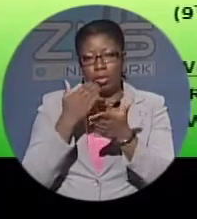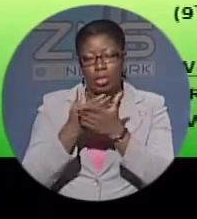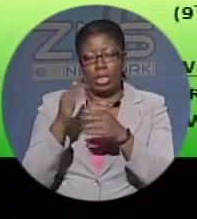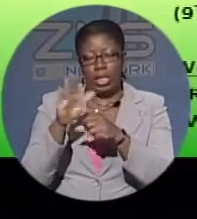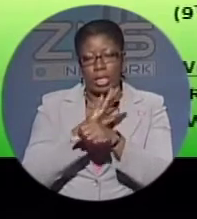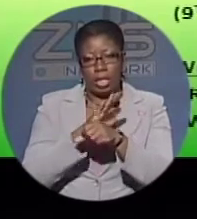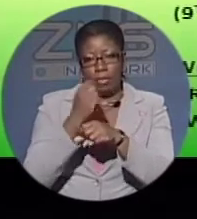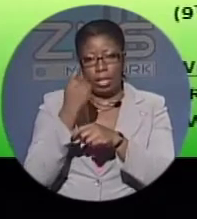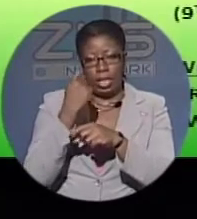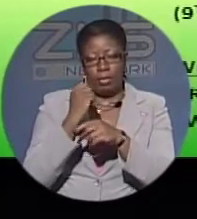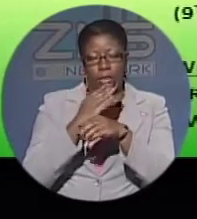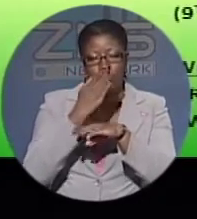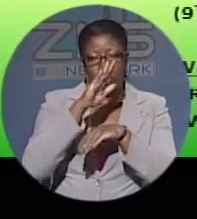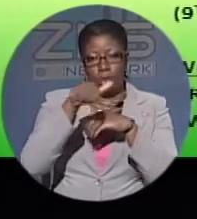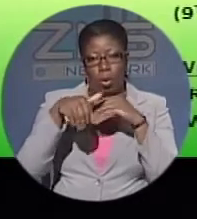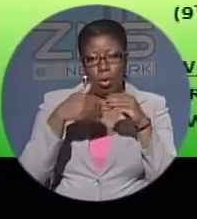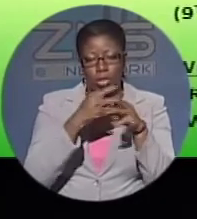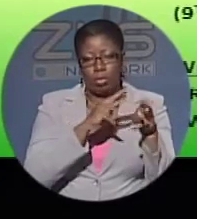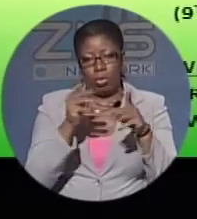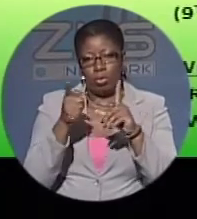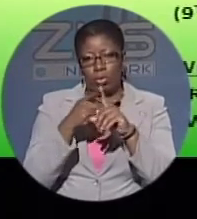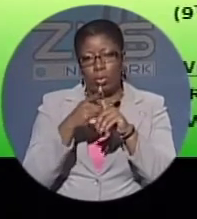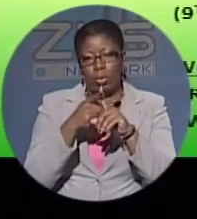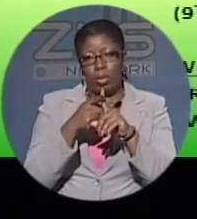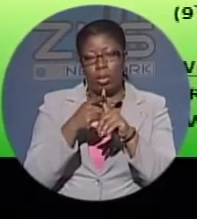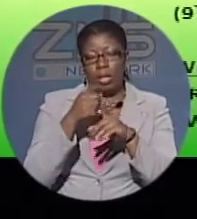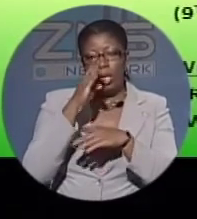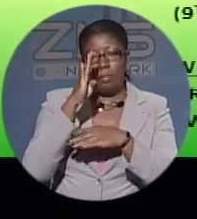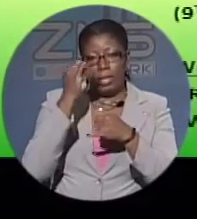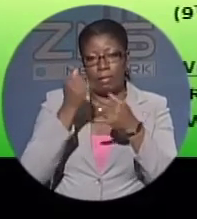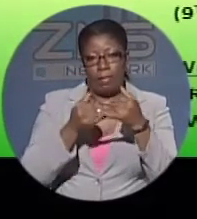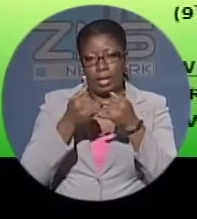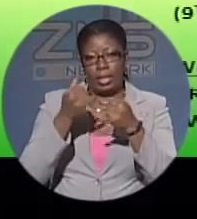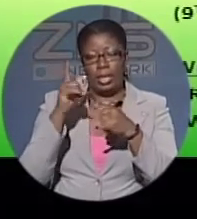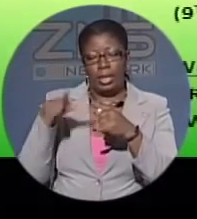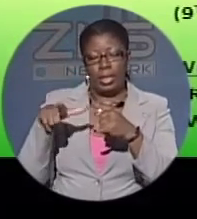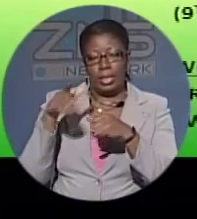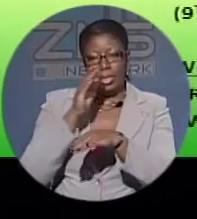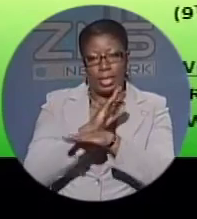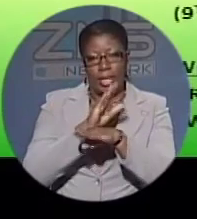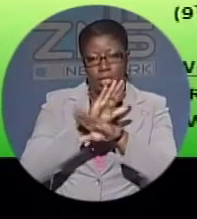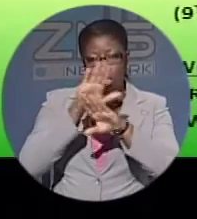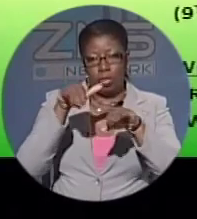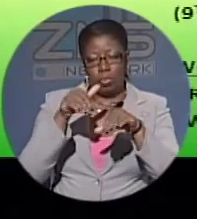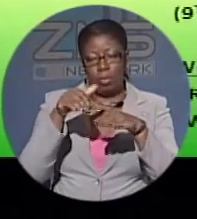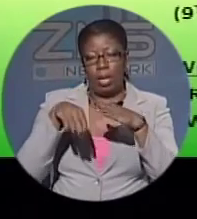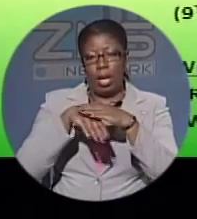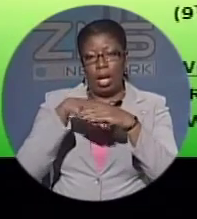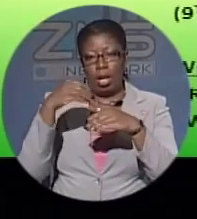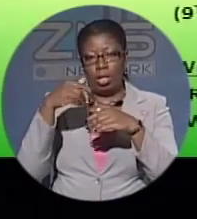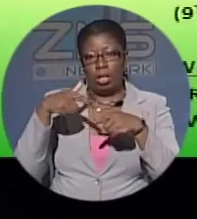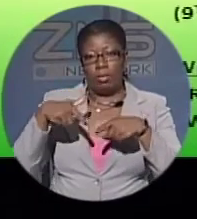overall and it allowed Weiss to move on to the B-Final later on tonight where she will swim out of lane number 5.